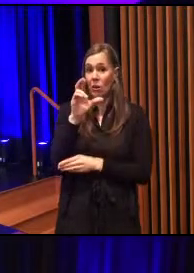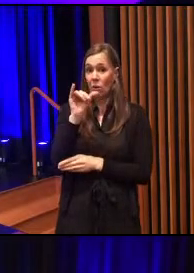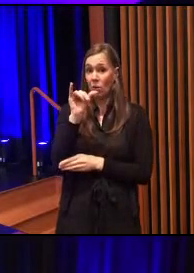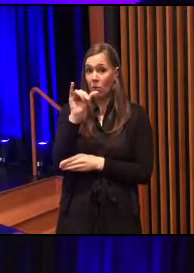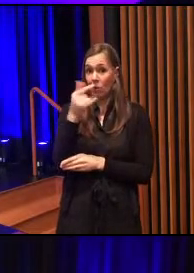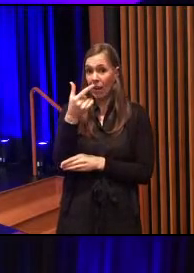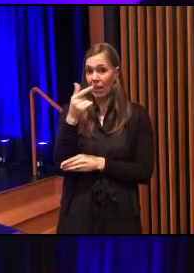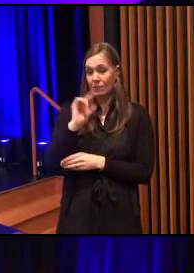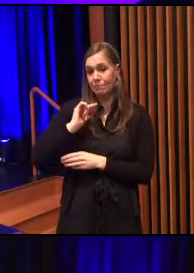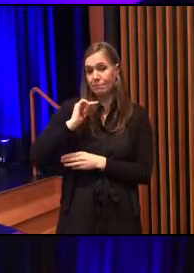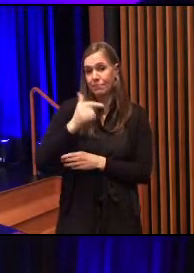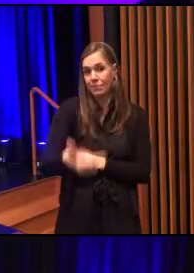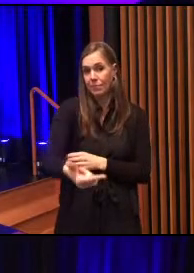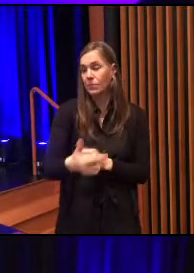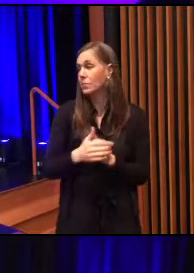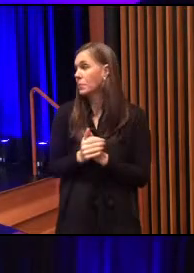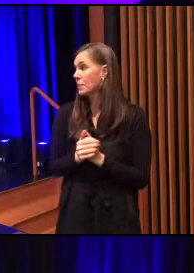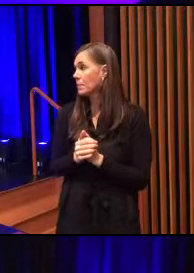this is yours.